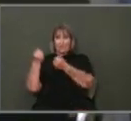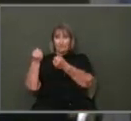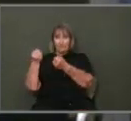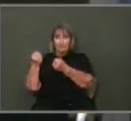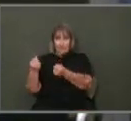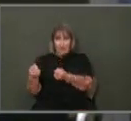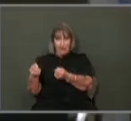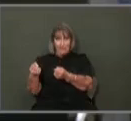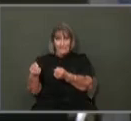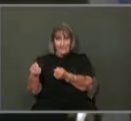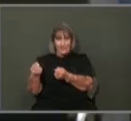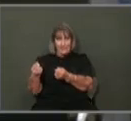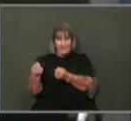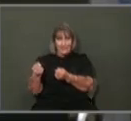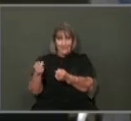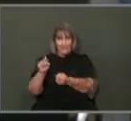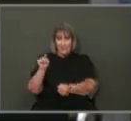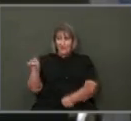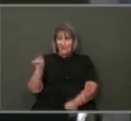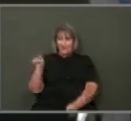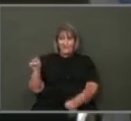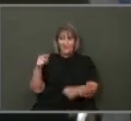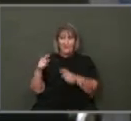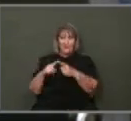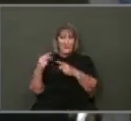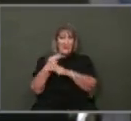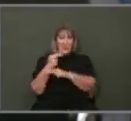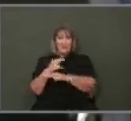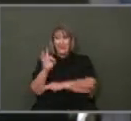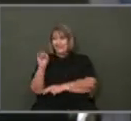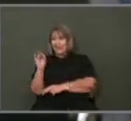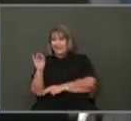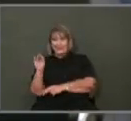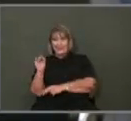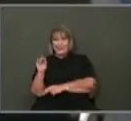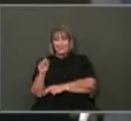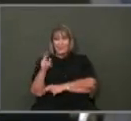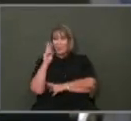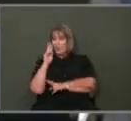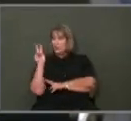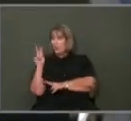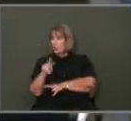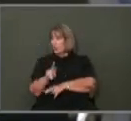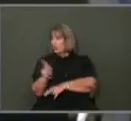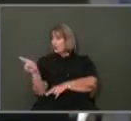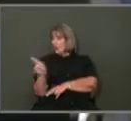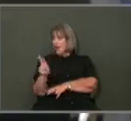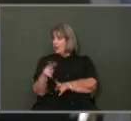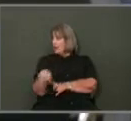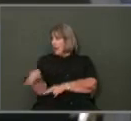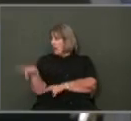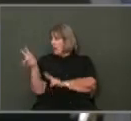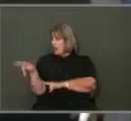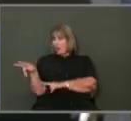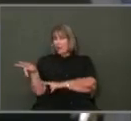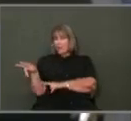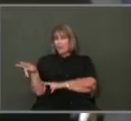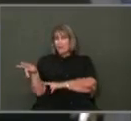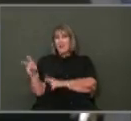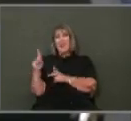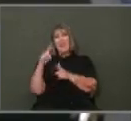the highway on 90, you look to my right and all I see is like a dump.